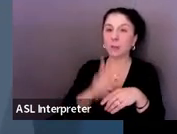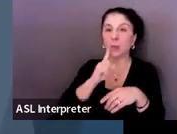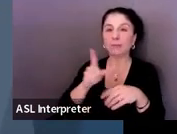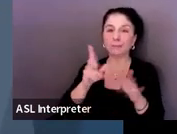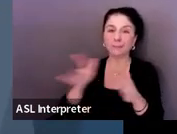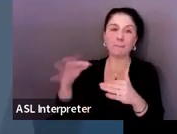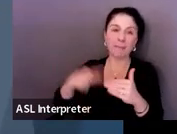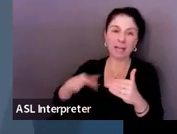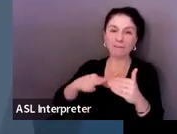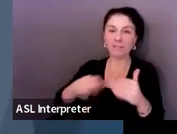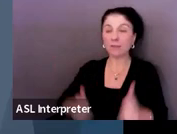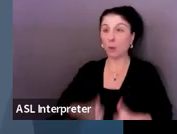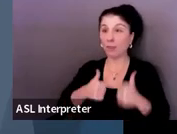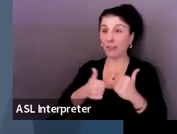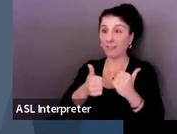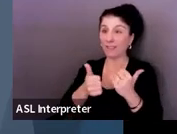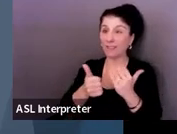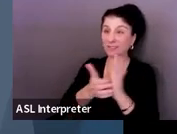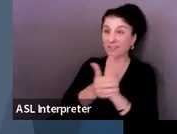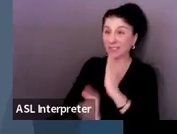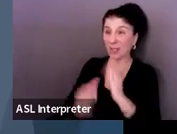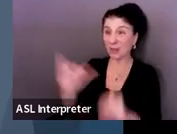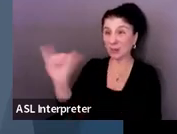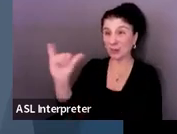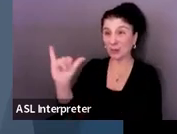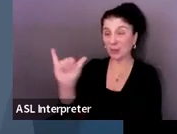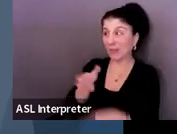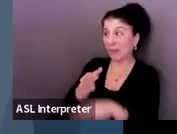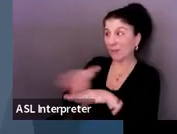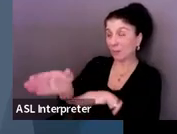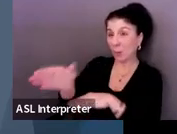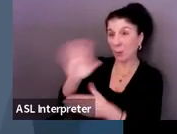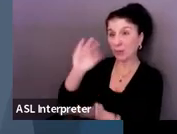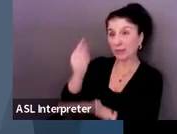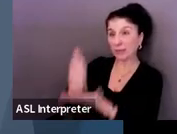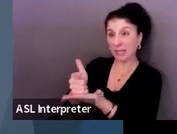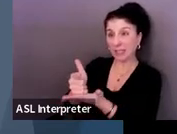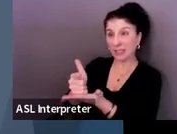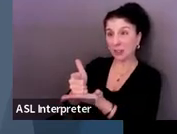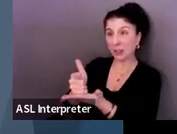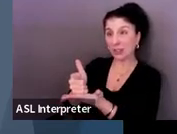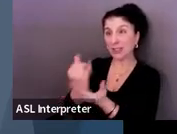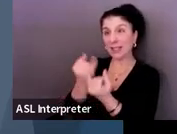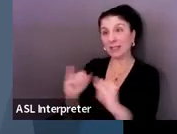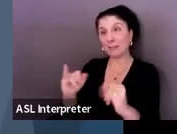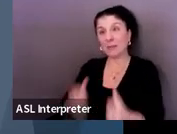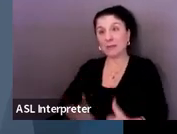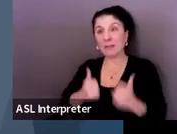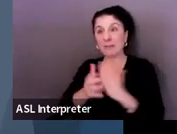living skill, too, if they had a post-secondary goal around that. So you can just include that all in one.